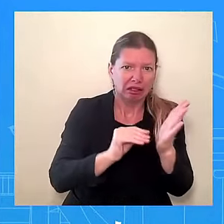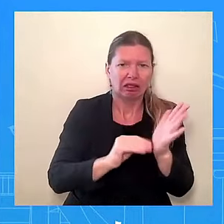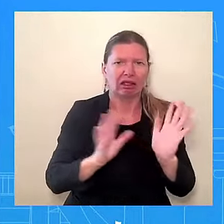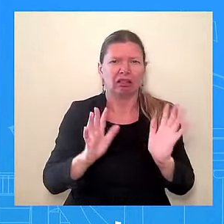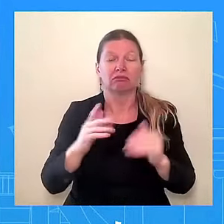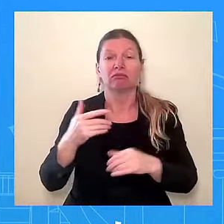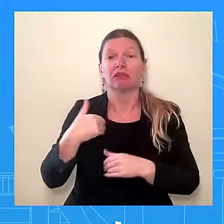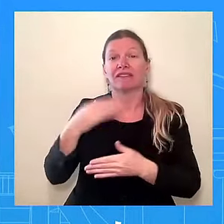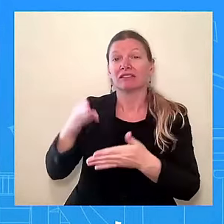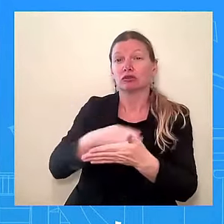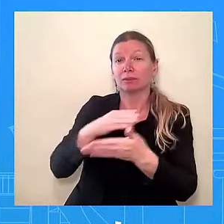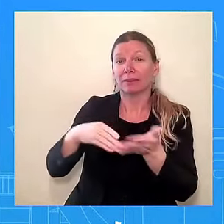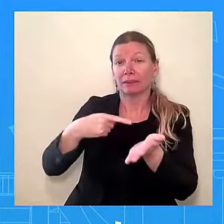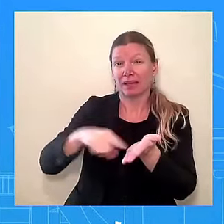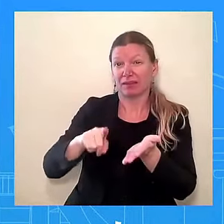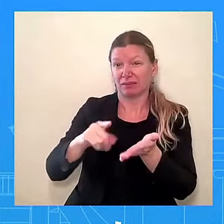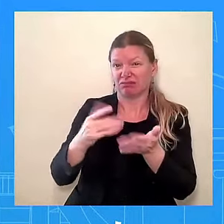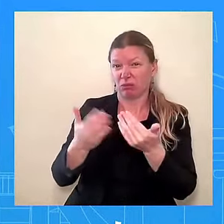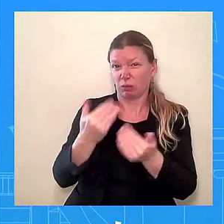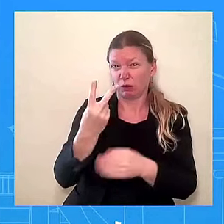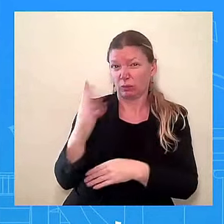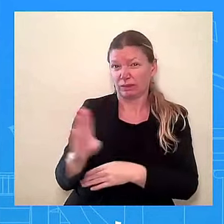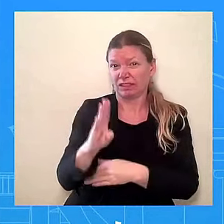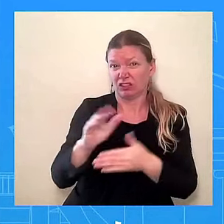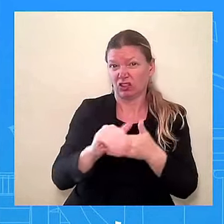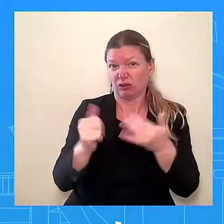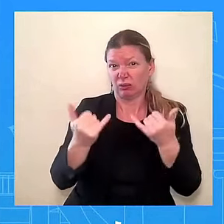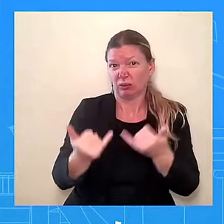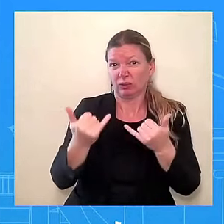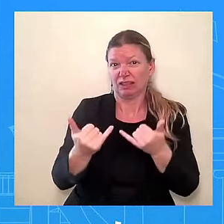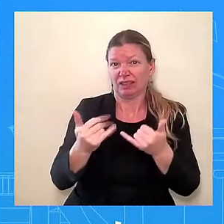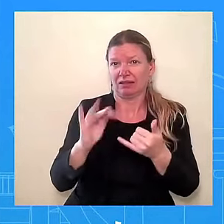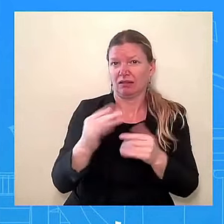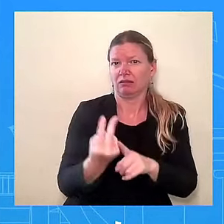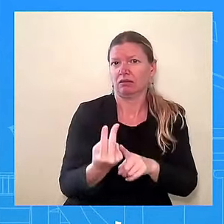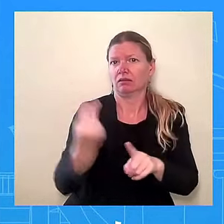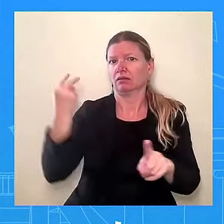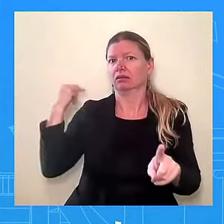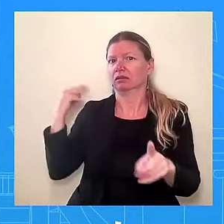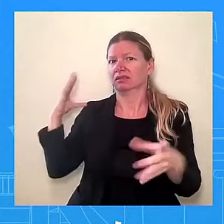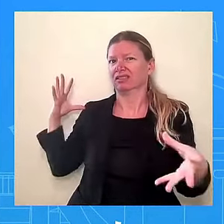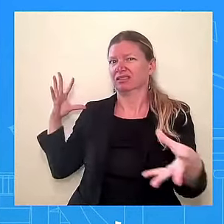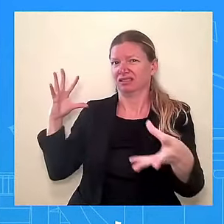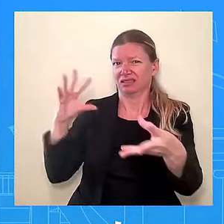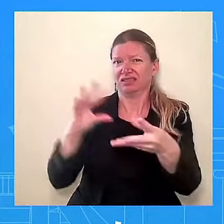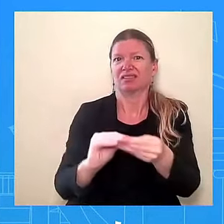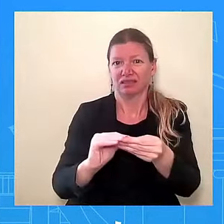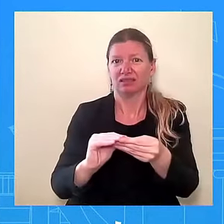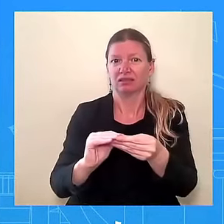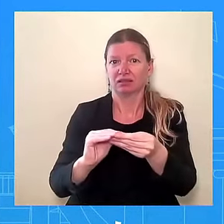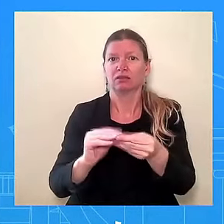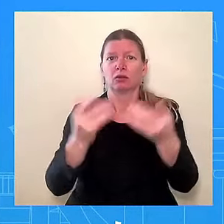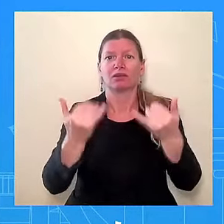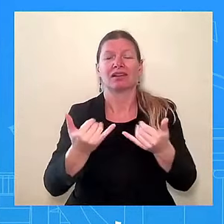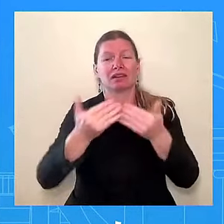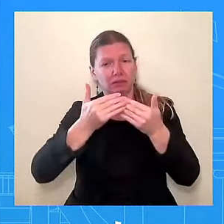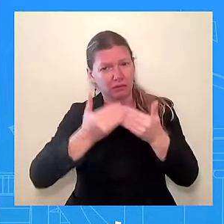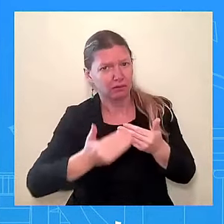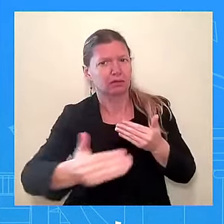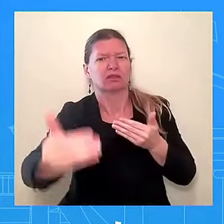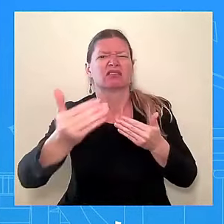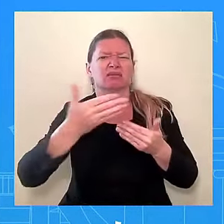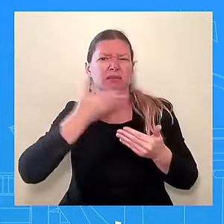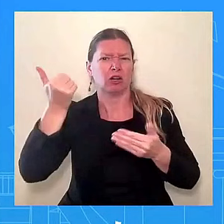we can create a better future, one where everyone who wants to participate in farming and agriculture has a fair shot of doing so and continuing